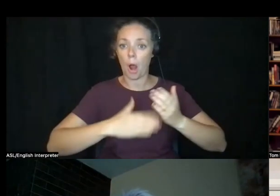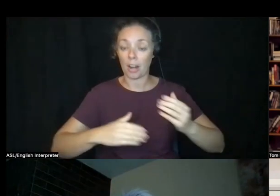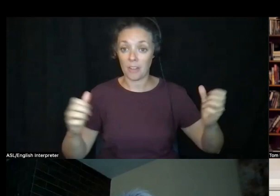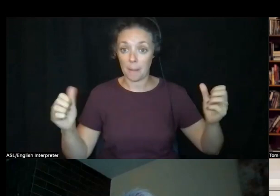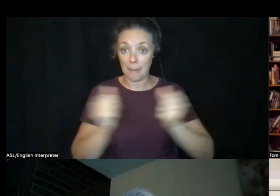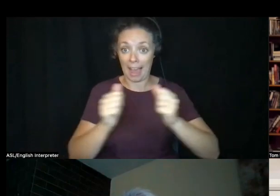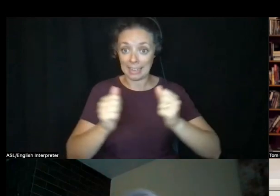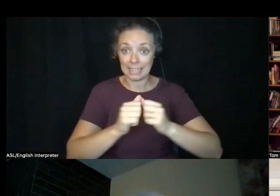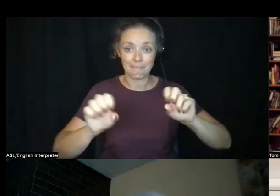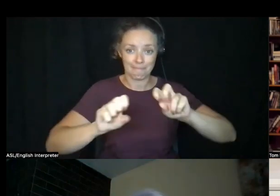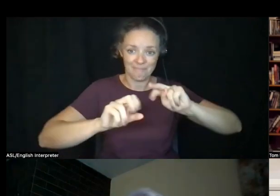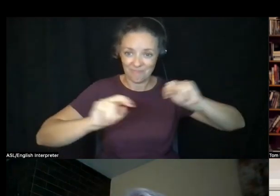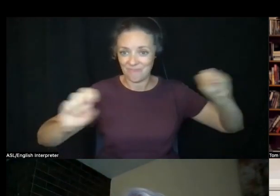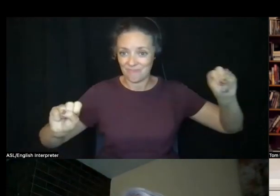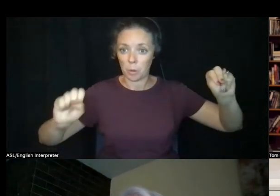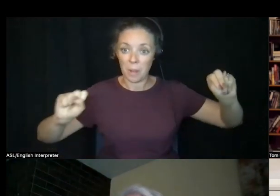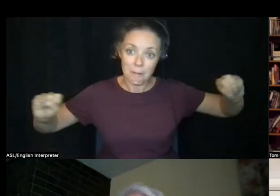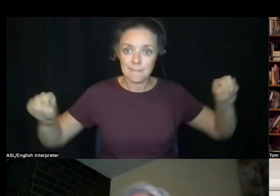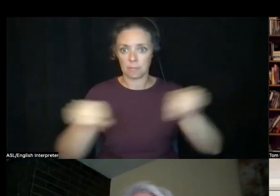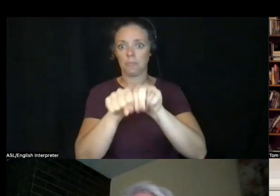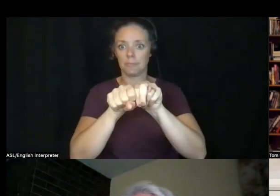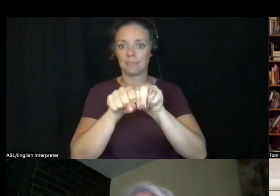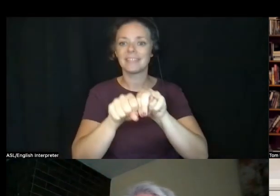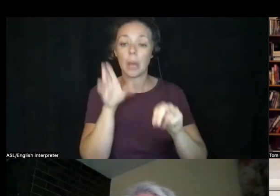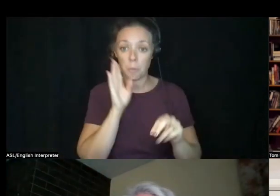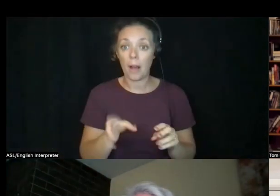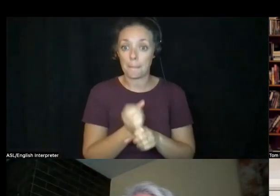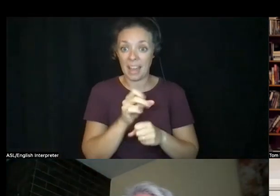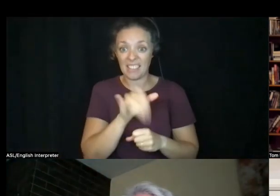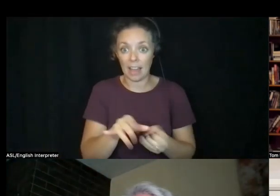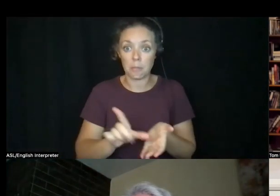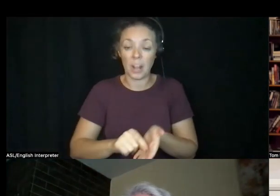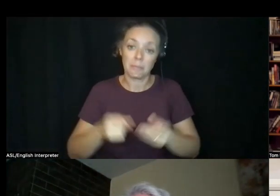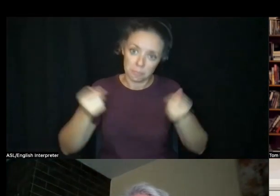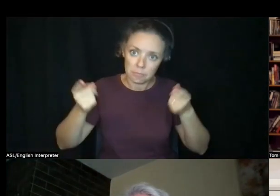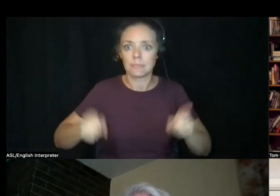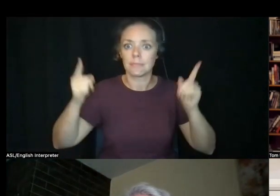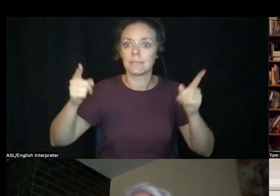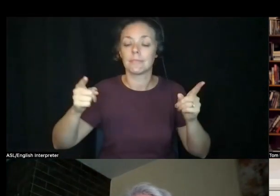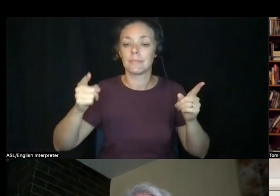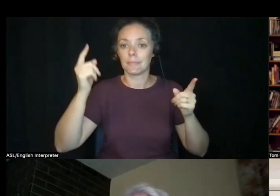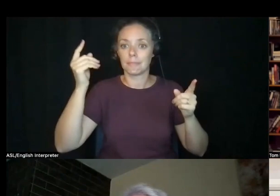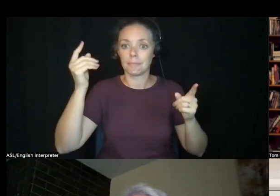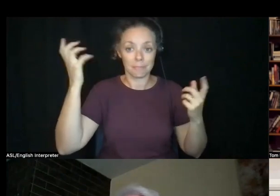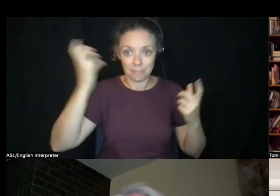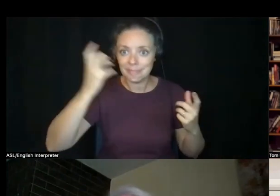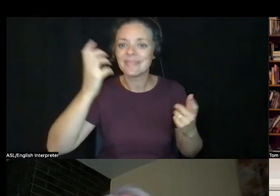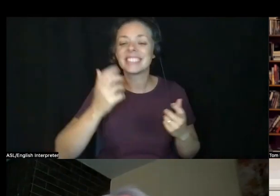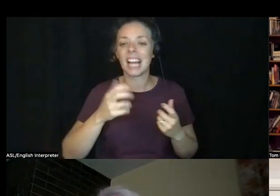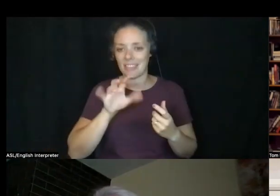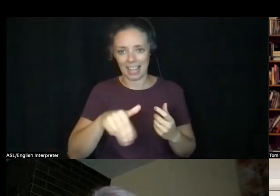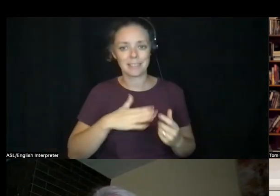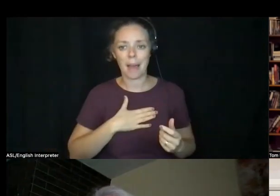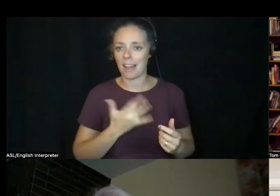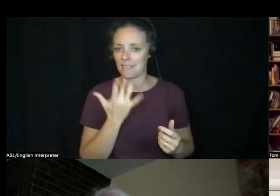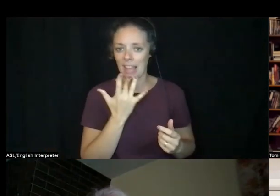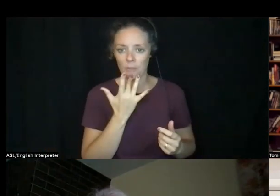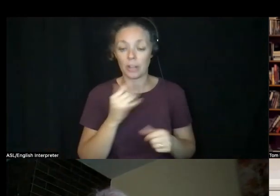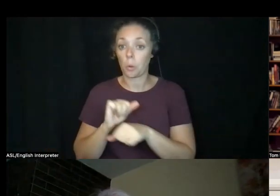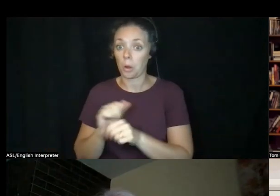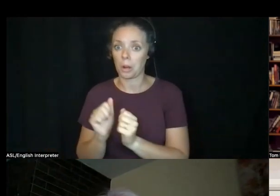connection, that make that print happen. And so that's my favorite is to work with silk.